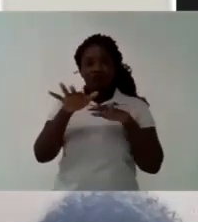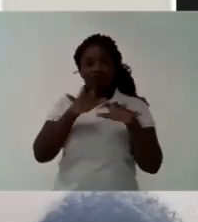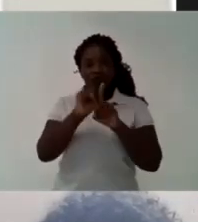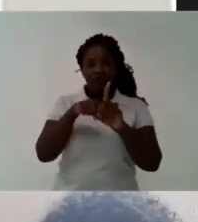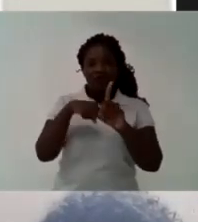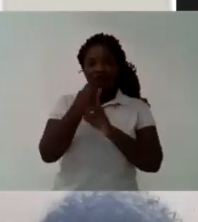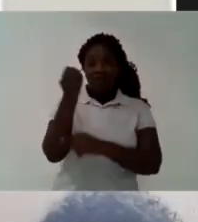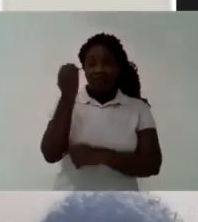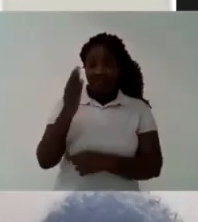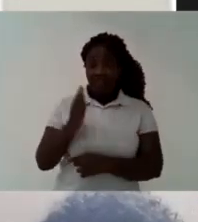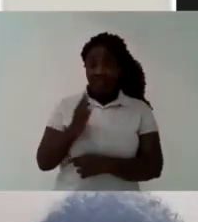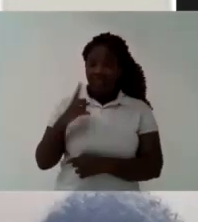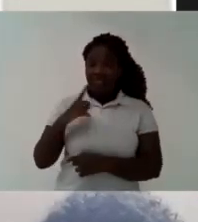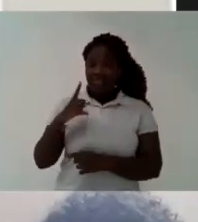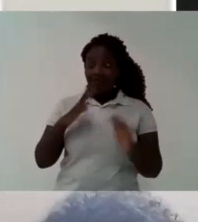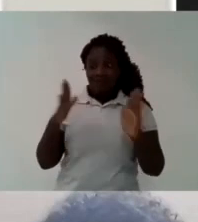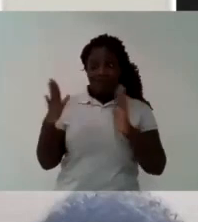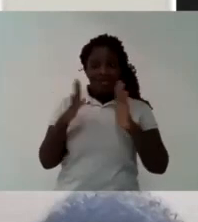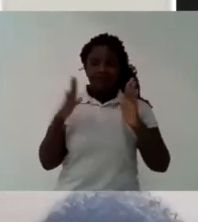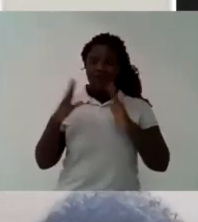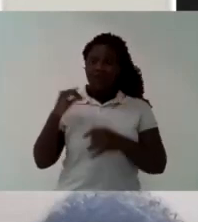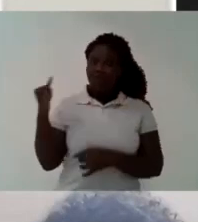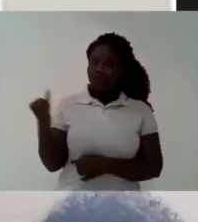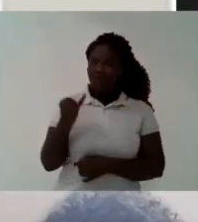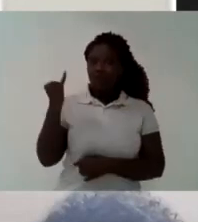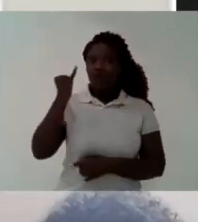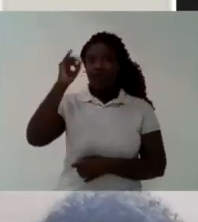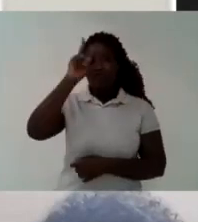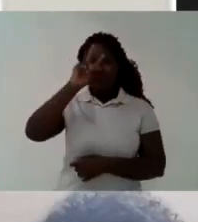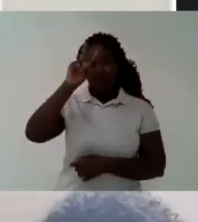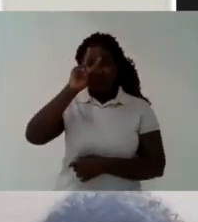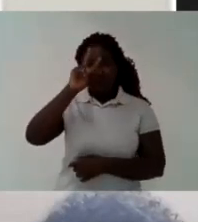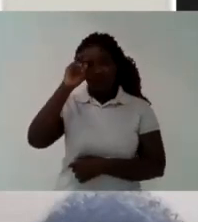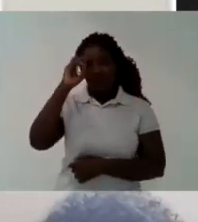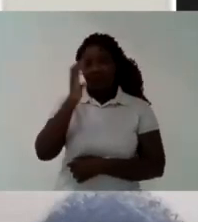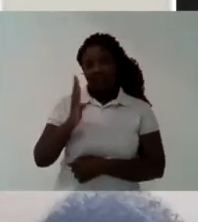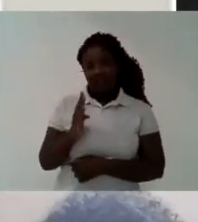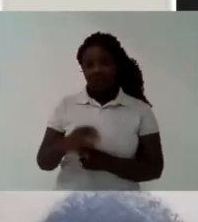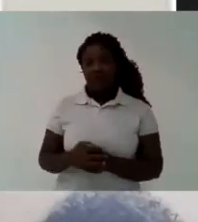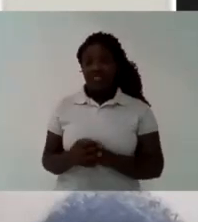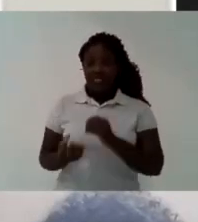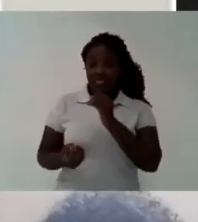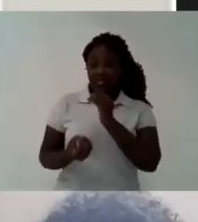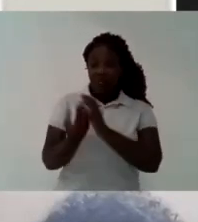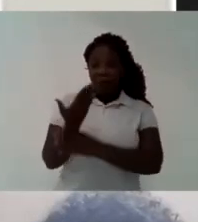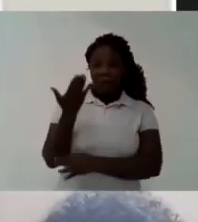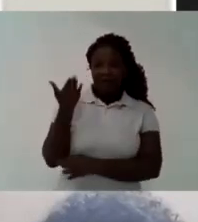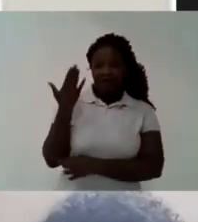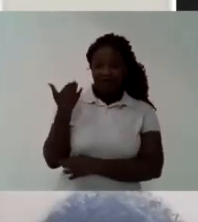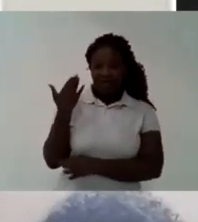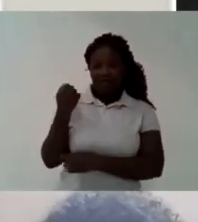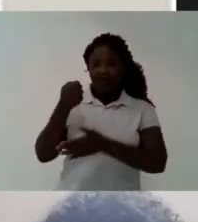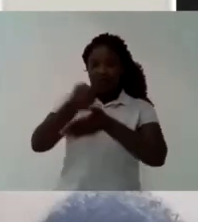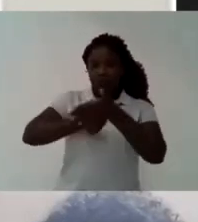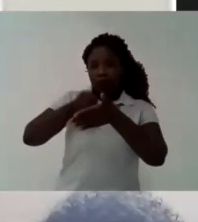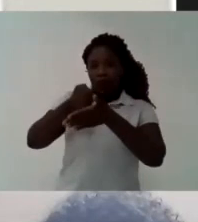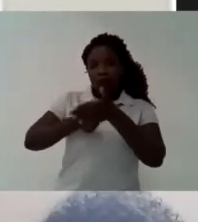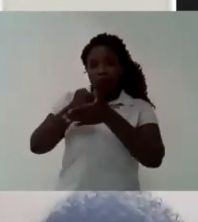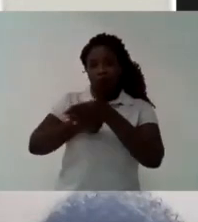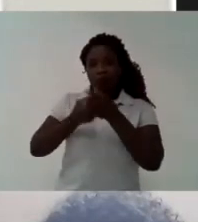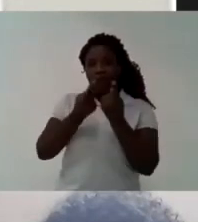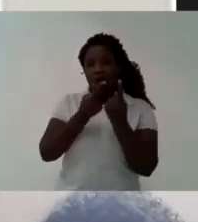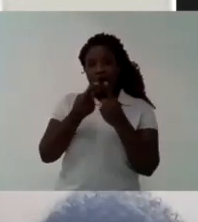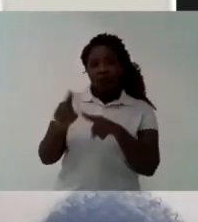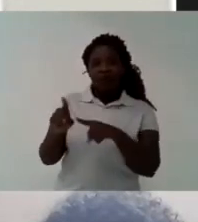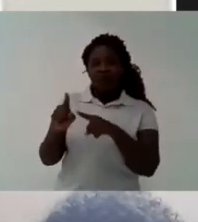Perhaps can have this experience and Have this type of activity That is studying